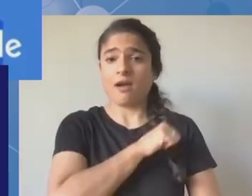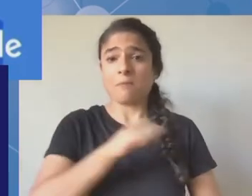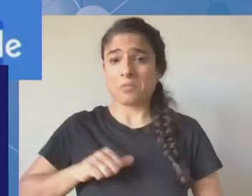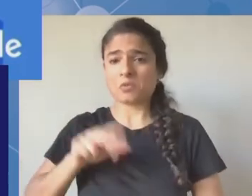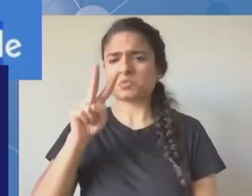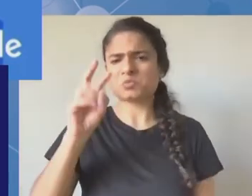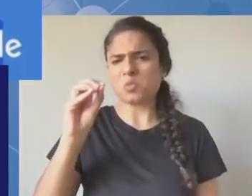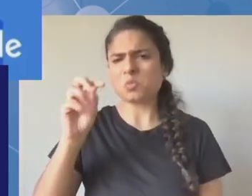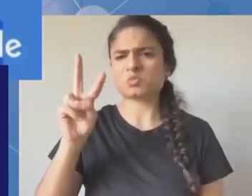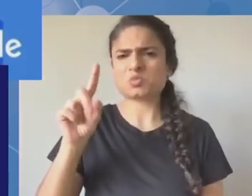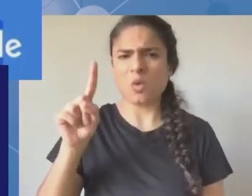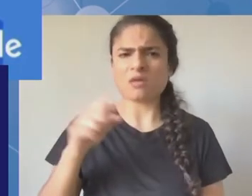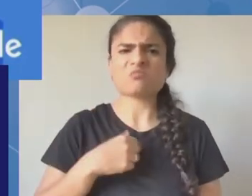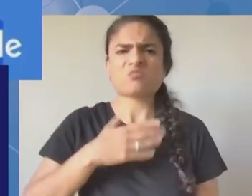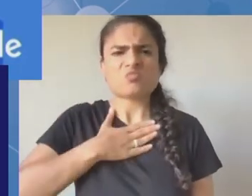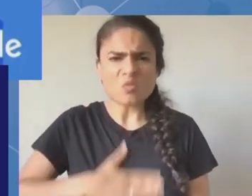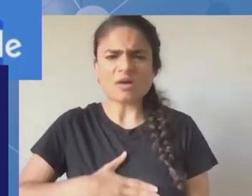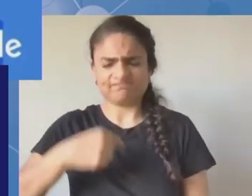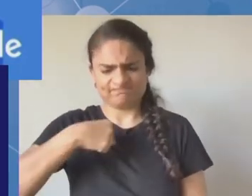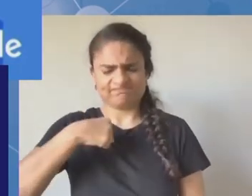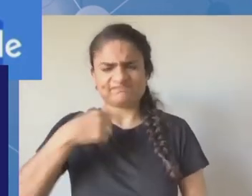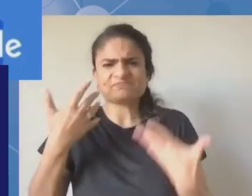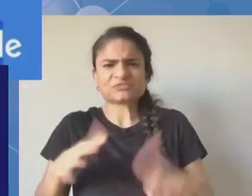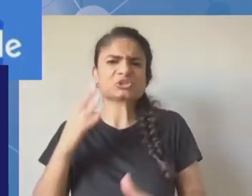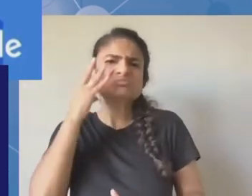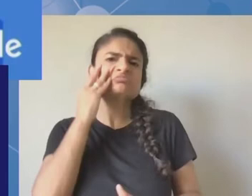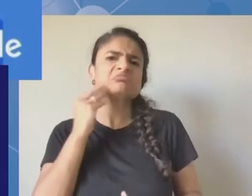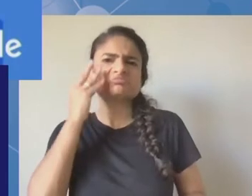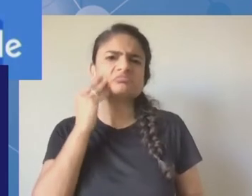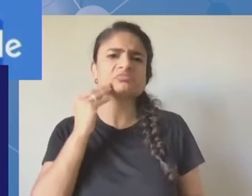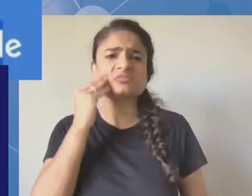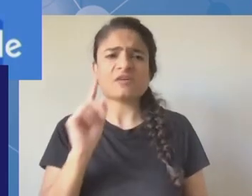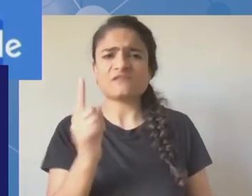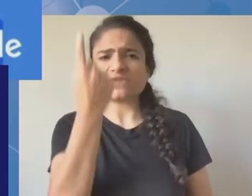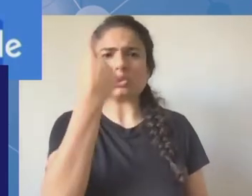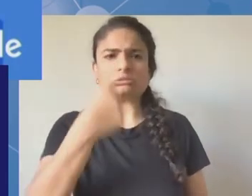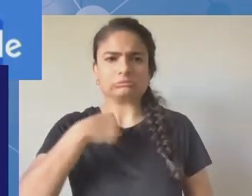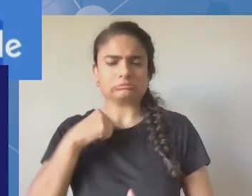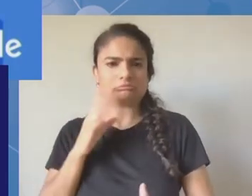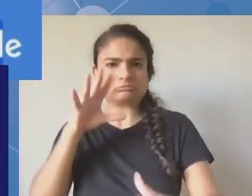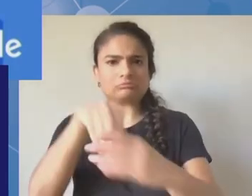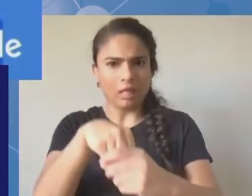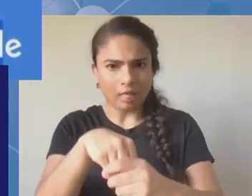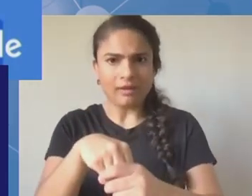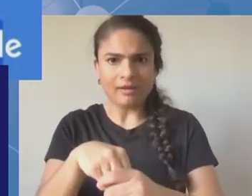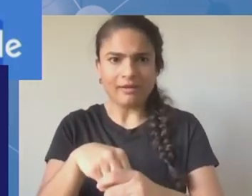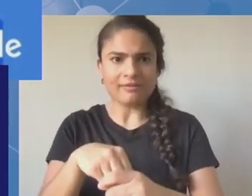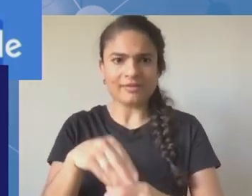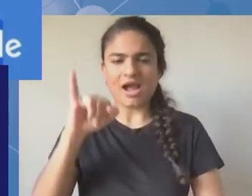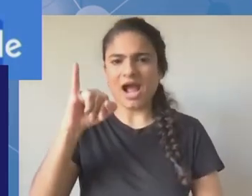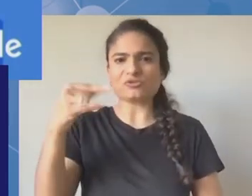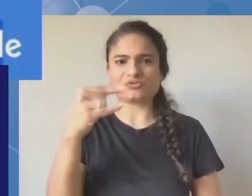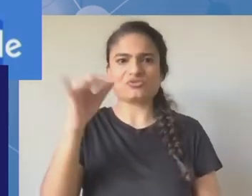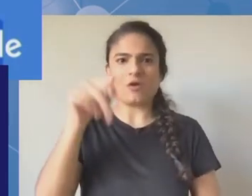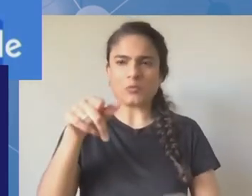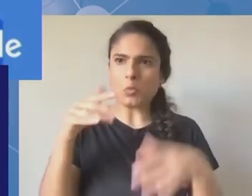my first igf session uh one of the most uh one of the most important aspects that i am are advocating for which is tribal and